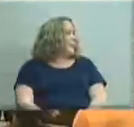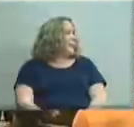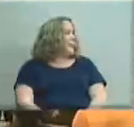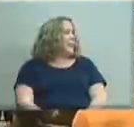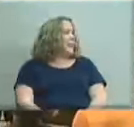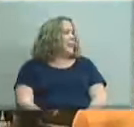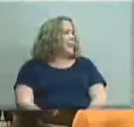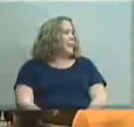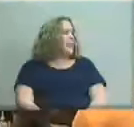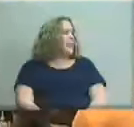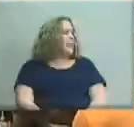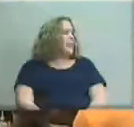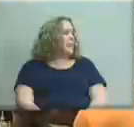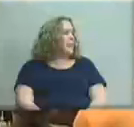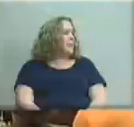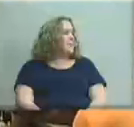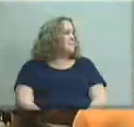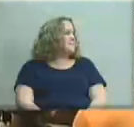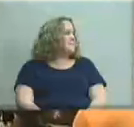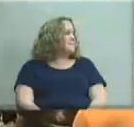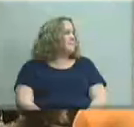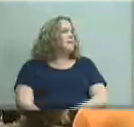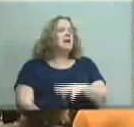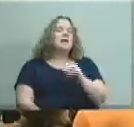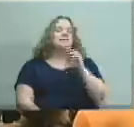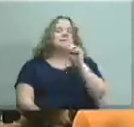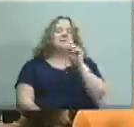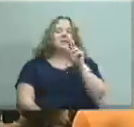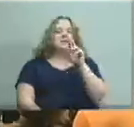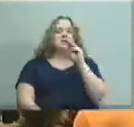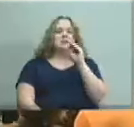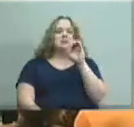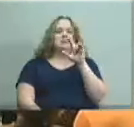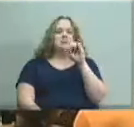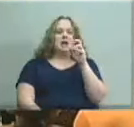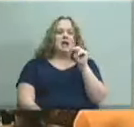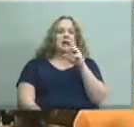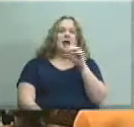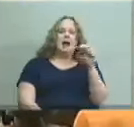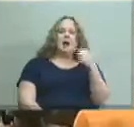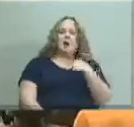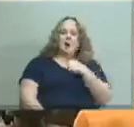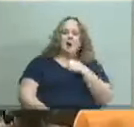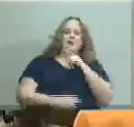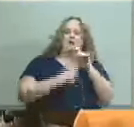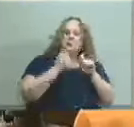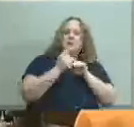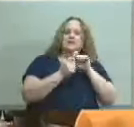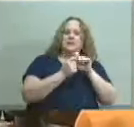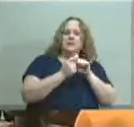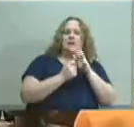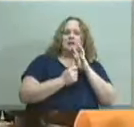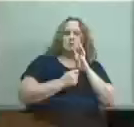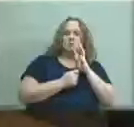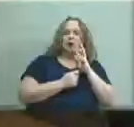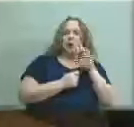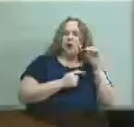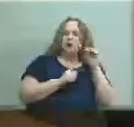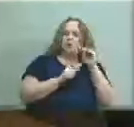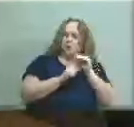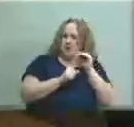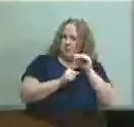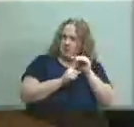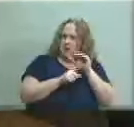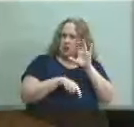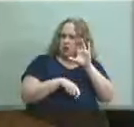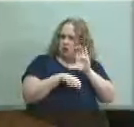yes mr mellon reviewed it as well all right great so we specifically spoke to these these folks and told them reminded them of the rules about